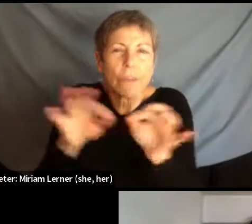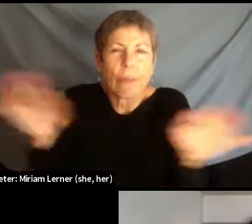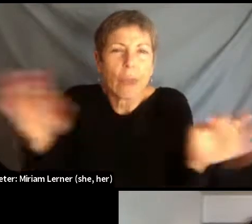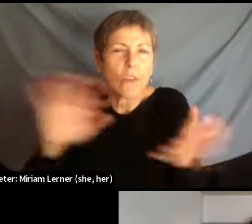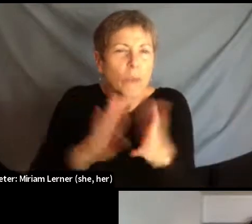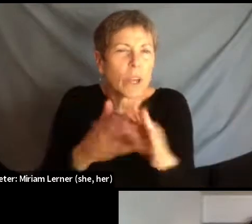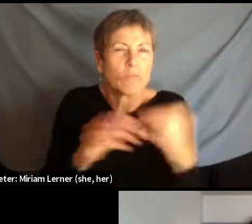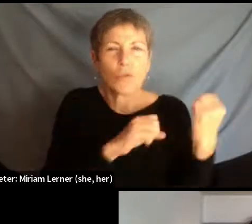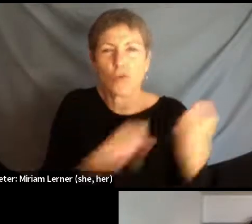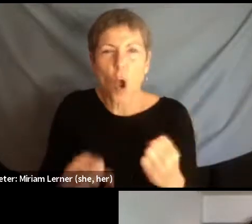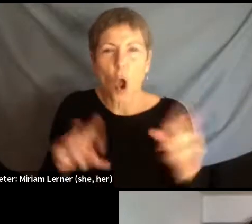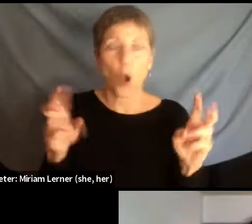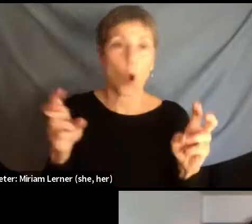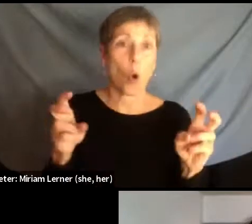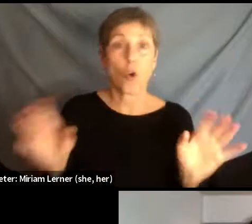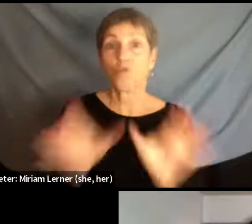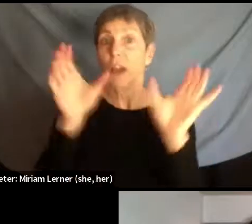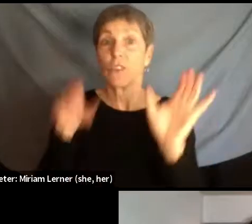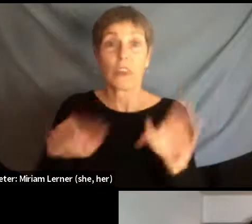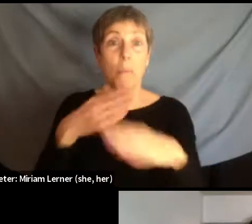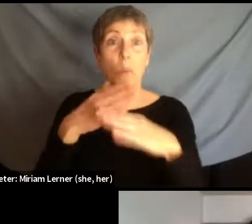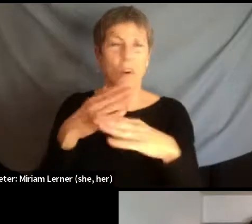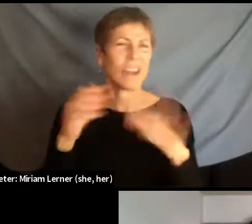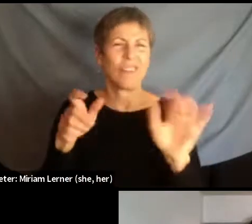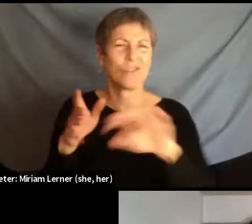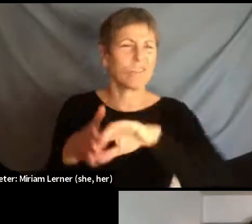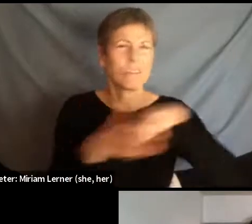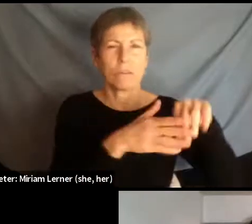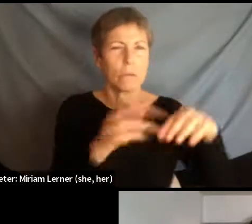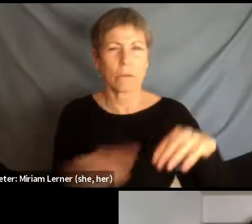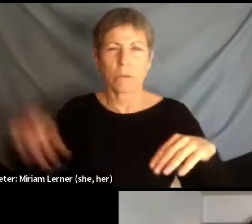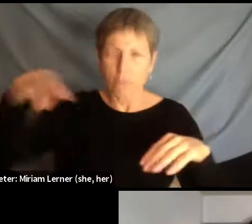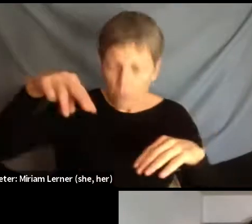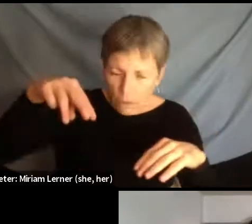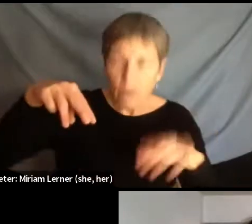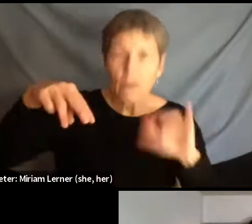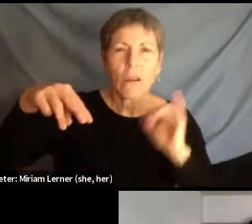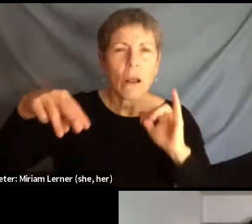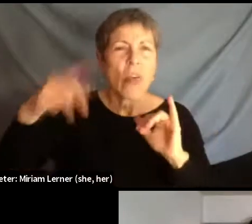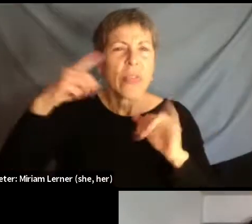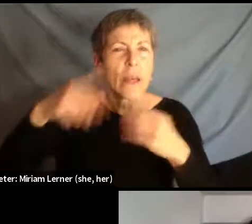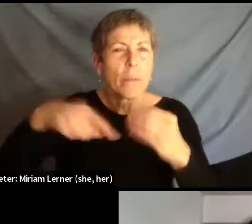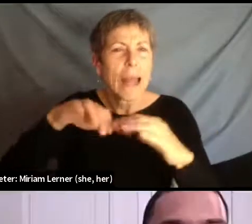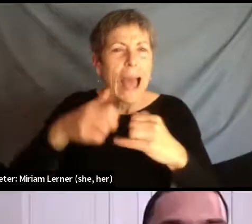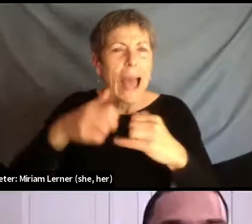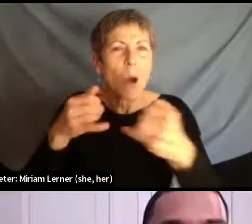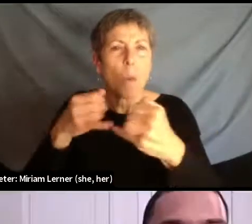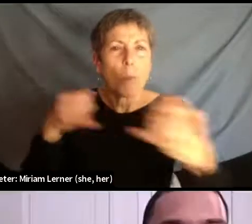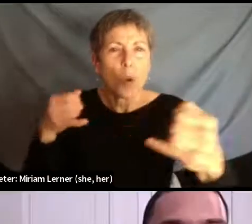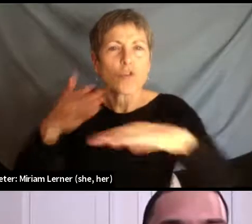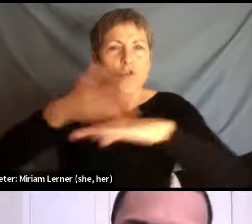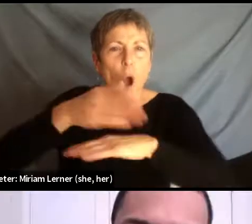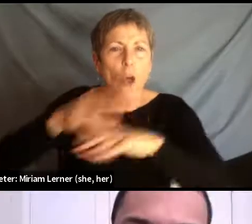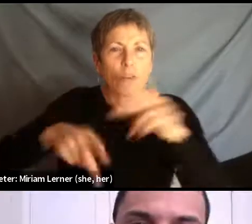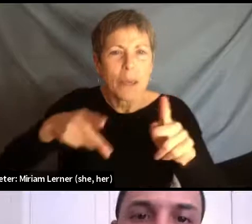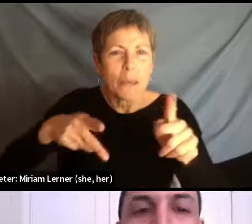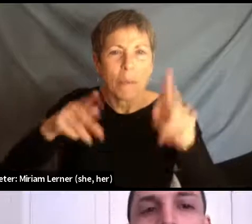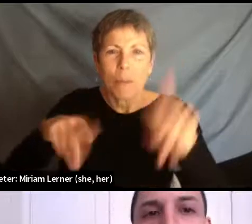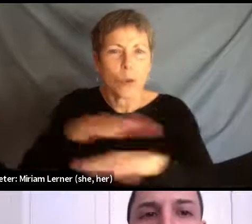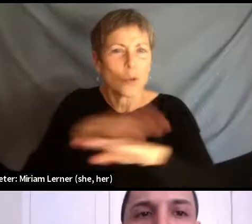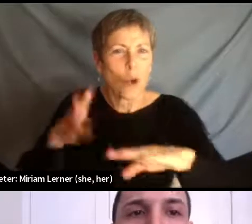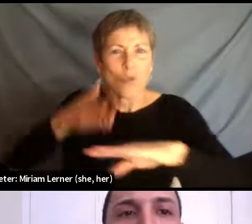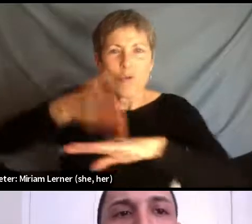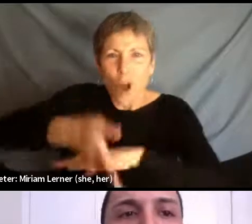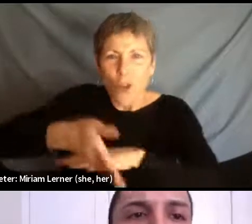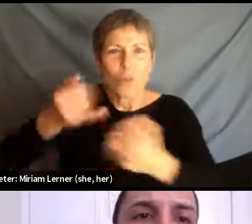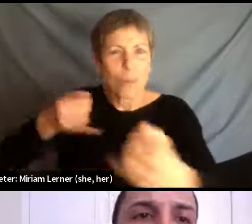crisis at the border to recognize and unpack how borders cross people, as Anzaldo would say,